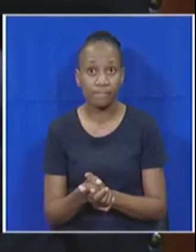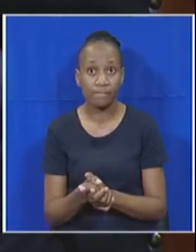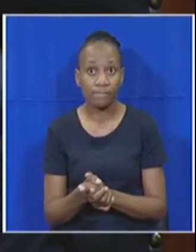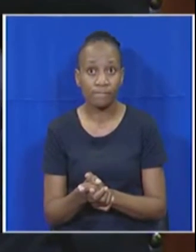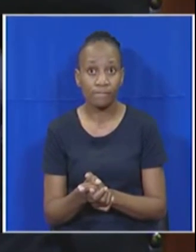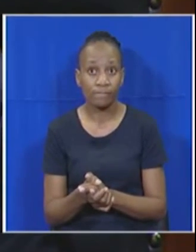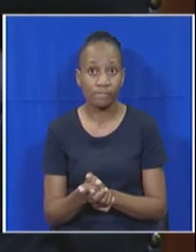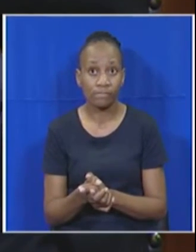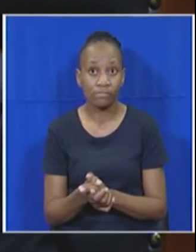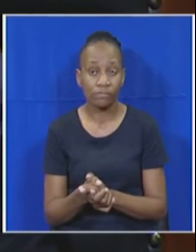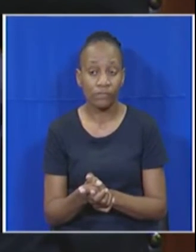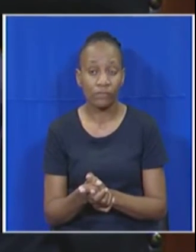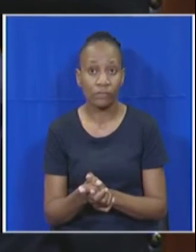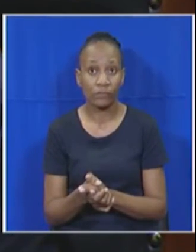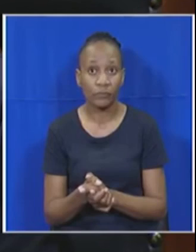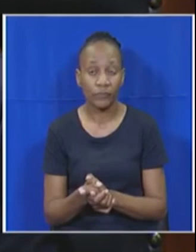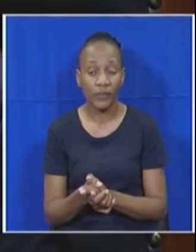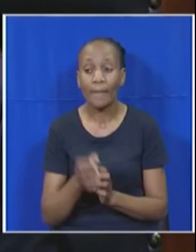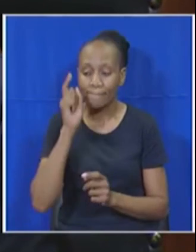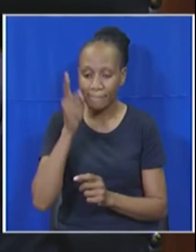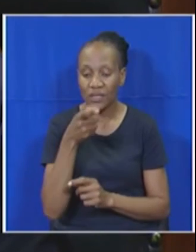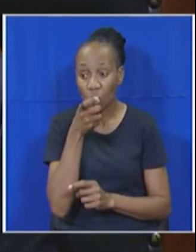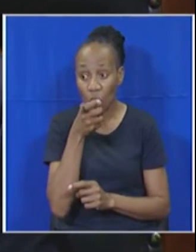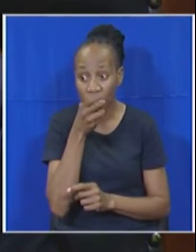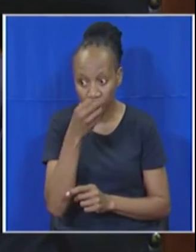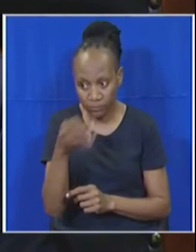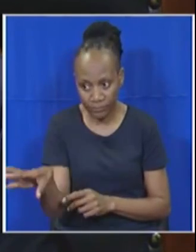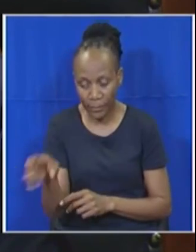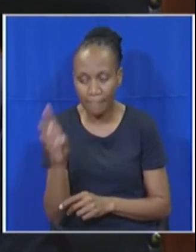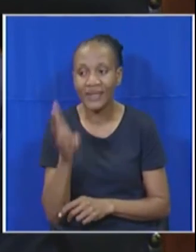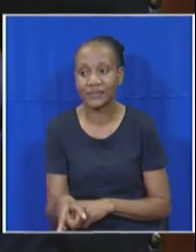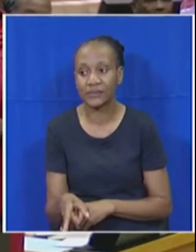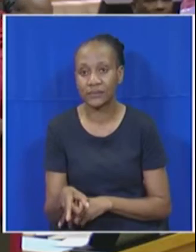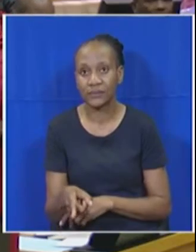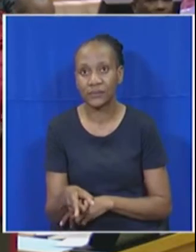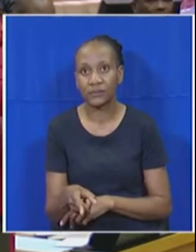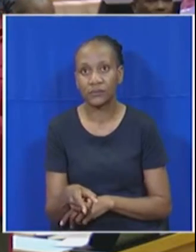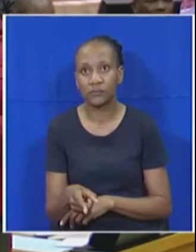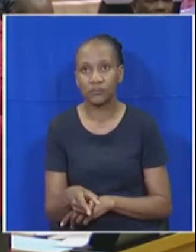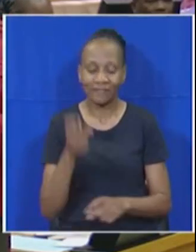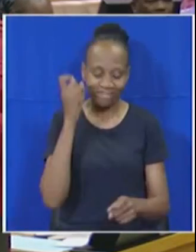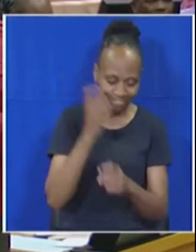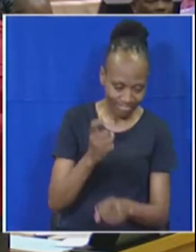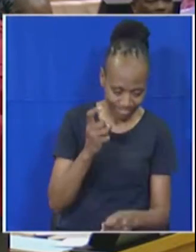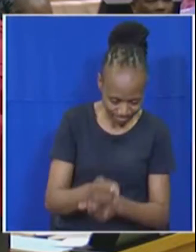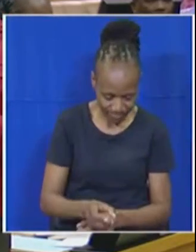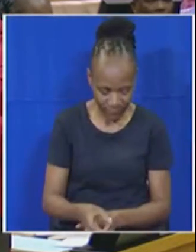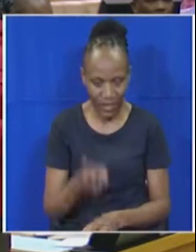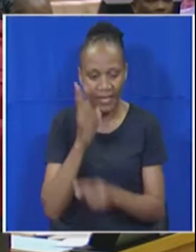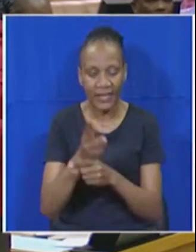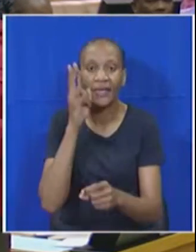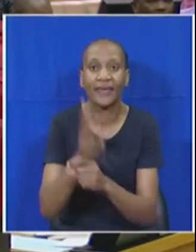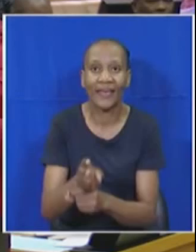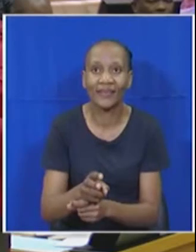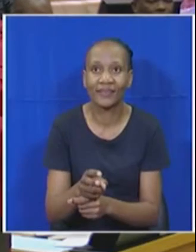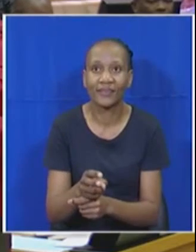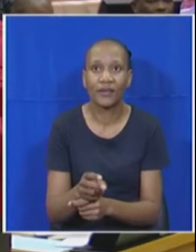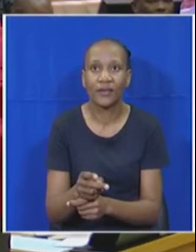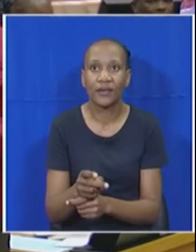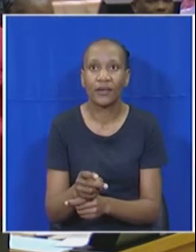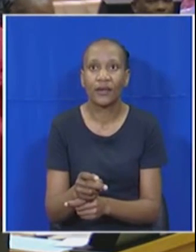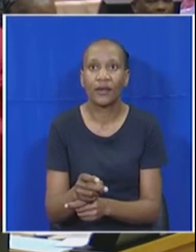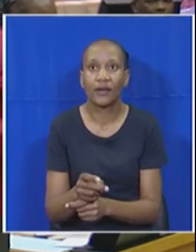to a member of parliament. You have to withdraw that. I repeat that all dictators,